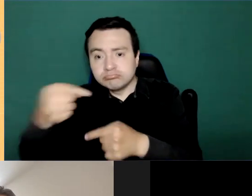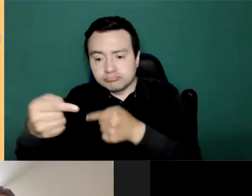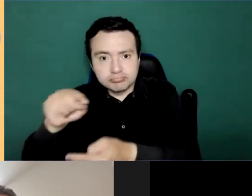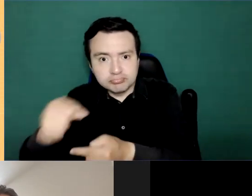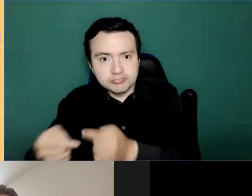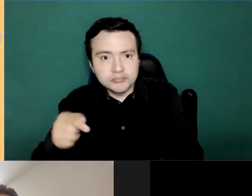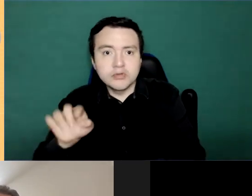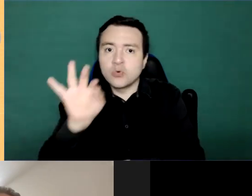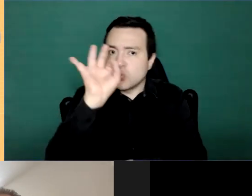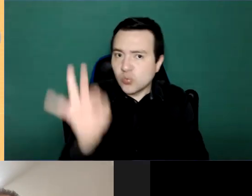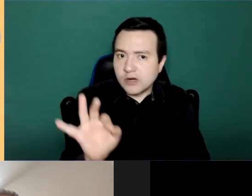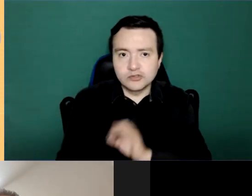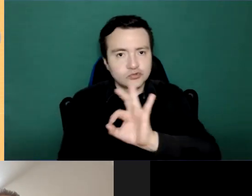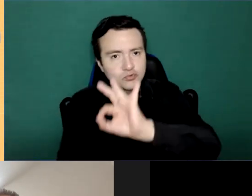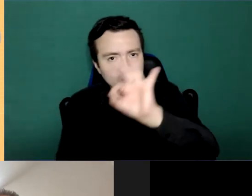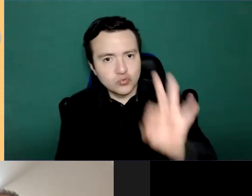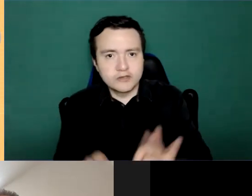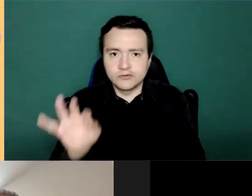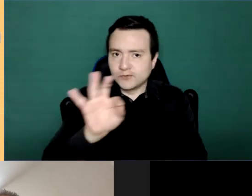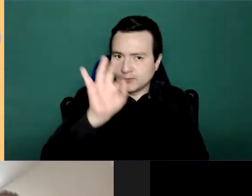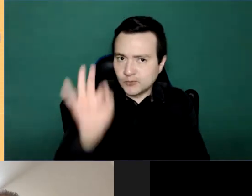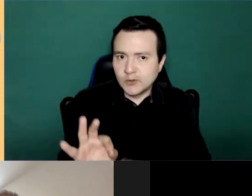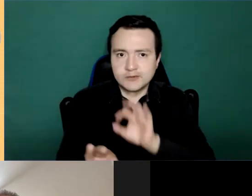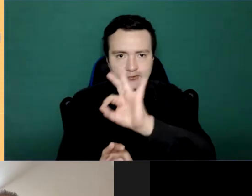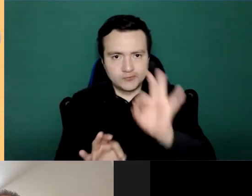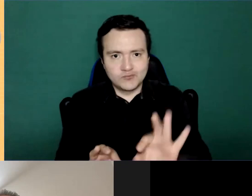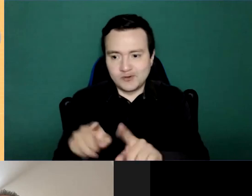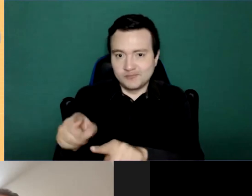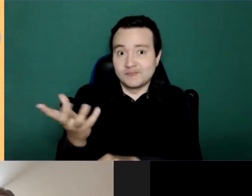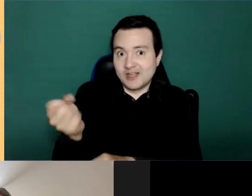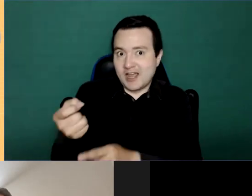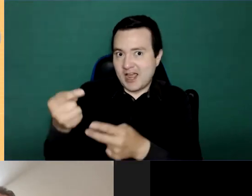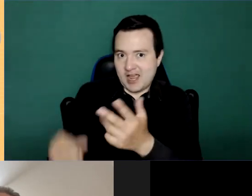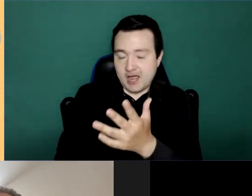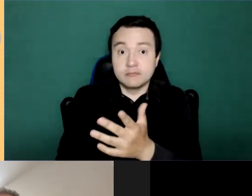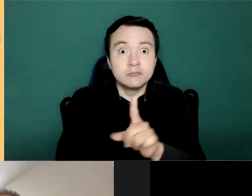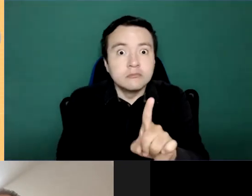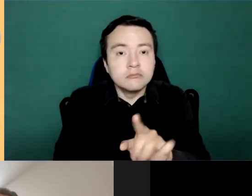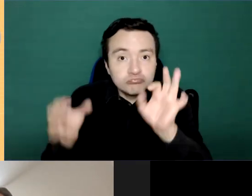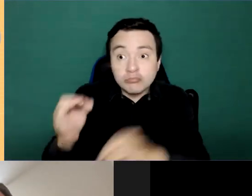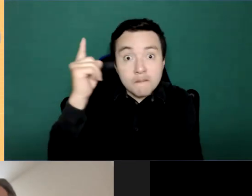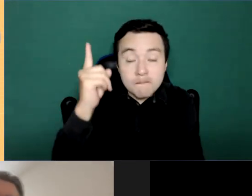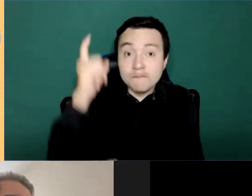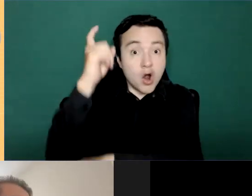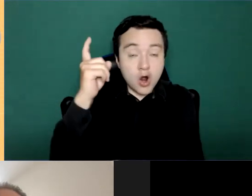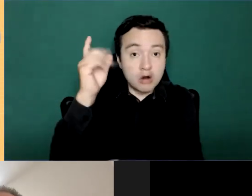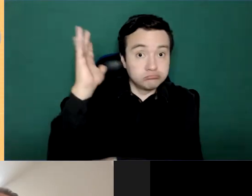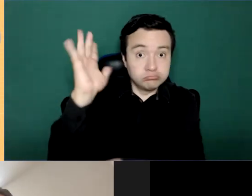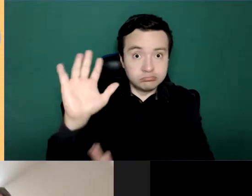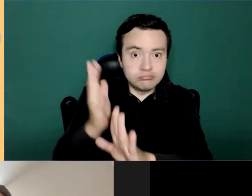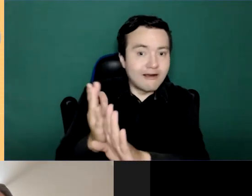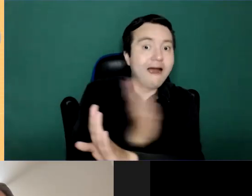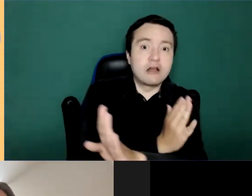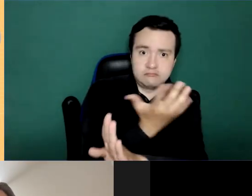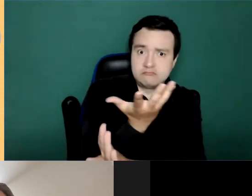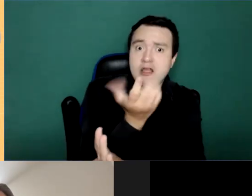when people were doing their registration. Just for you also to know, we have more than 450 people